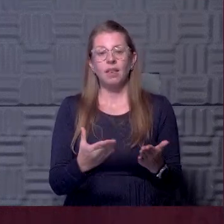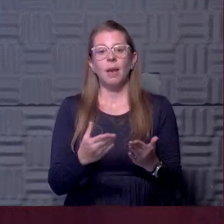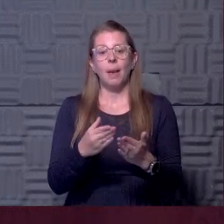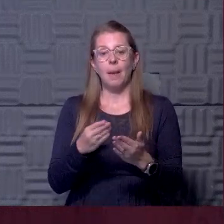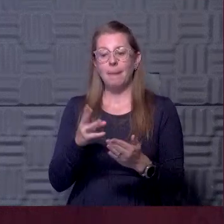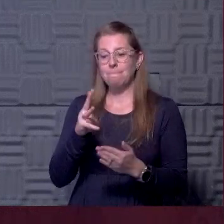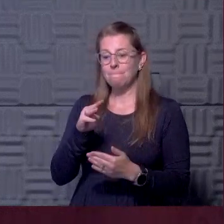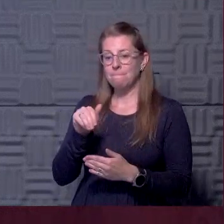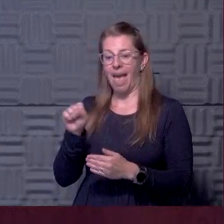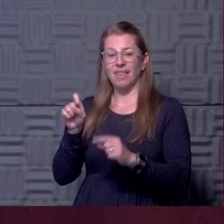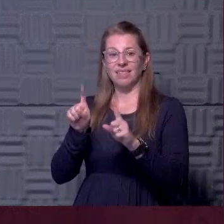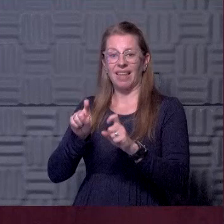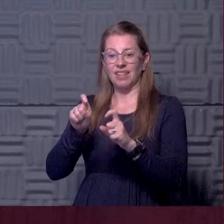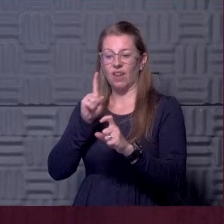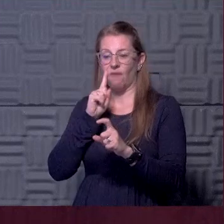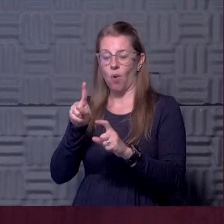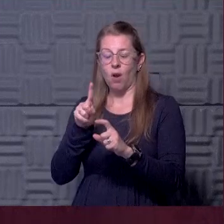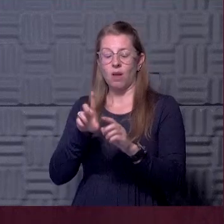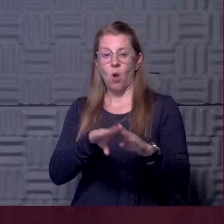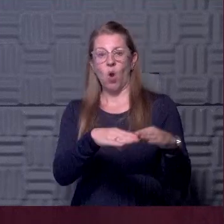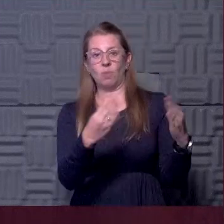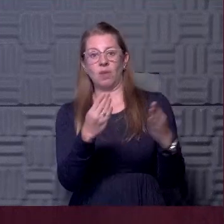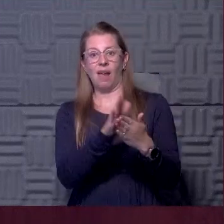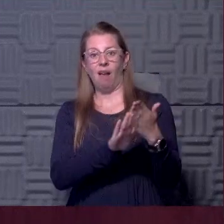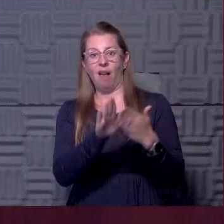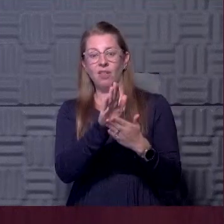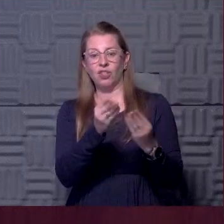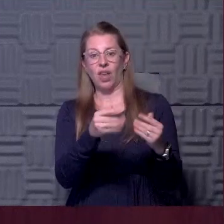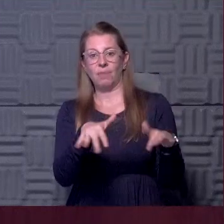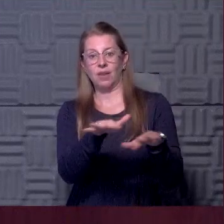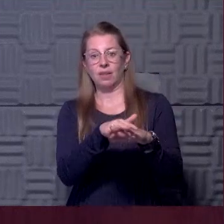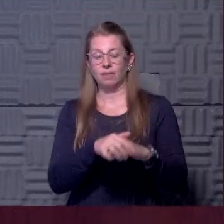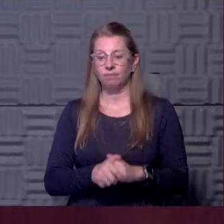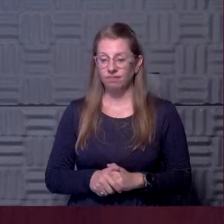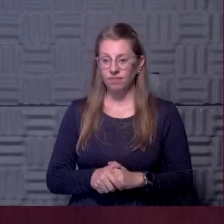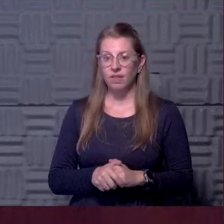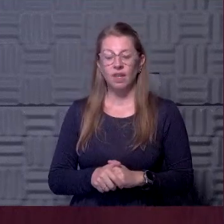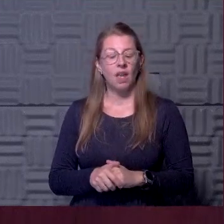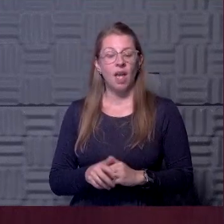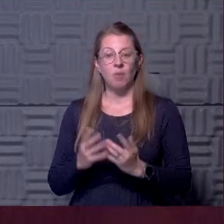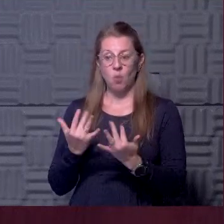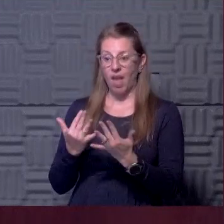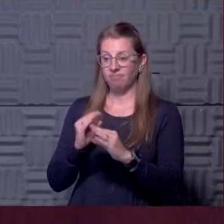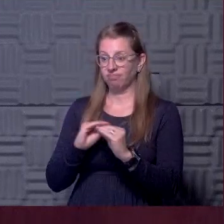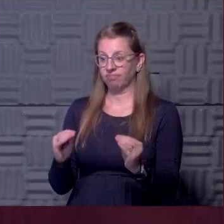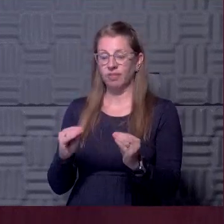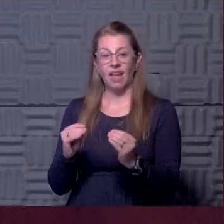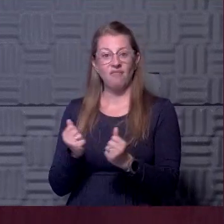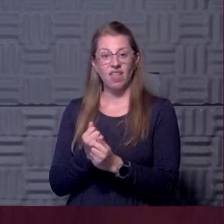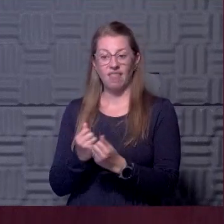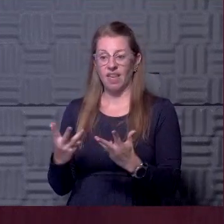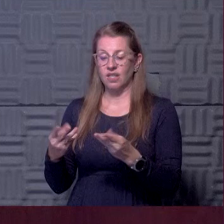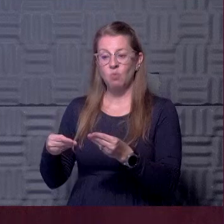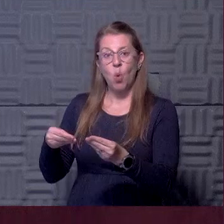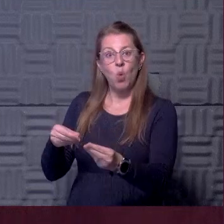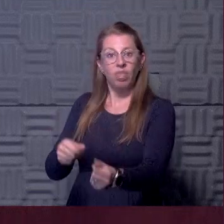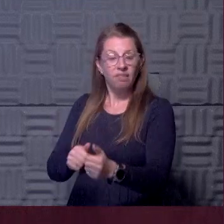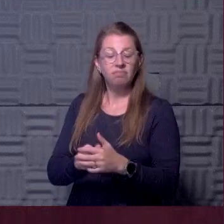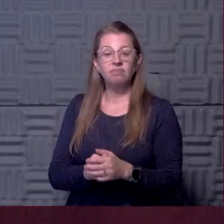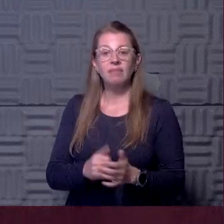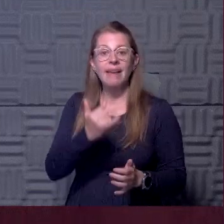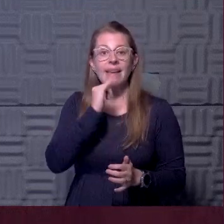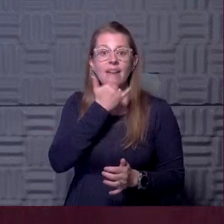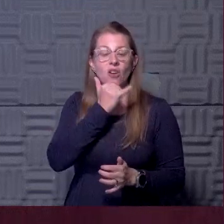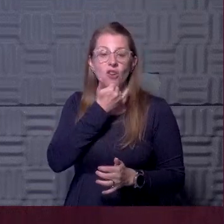testing for a college campus and organized that. And, um, there's no weights that's going relatively smoothly. Uh, we're getting, uh, pretty low, uh, error